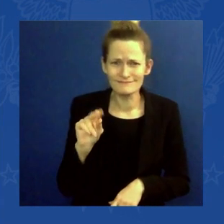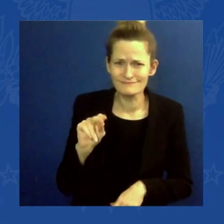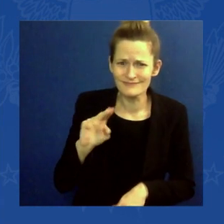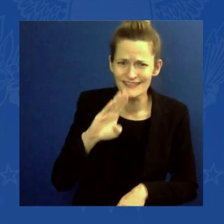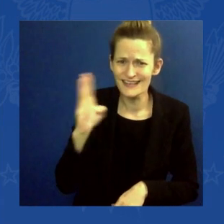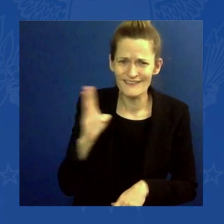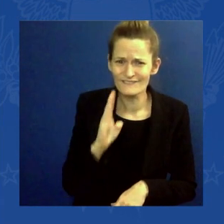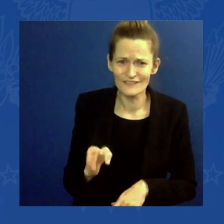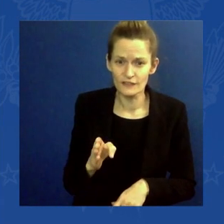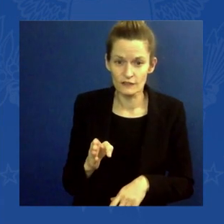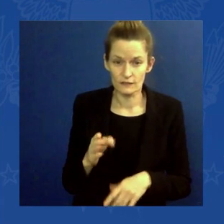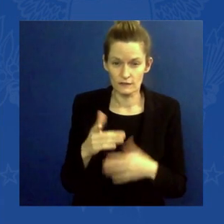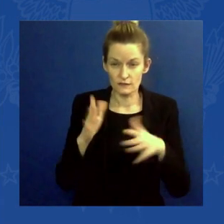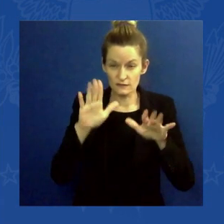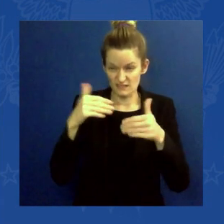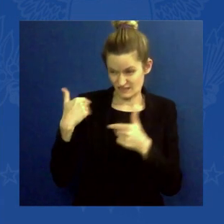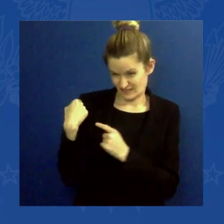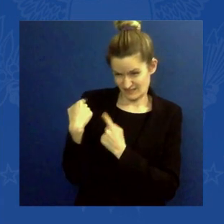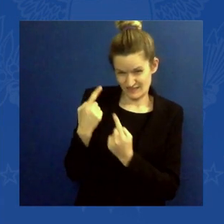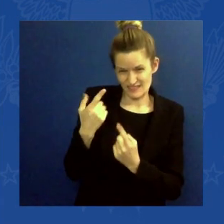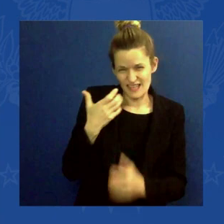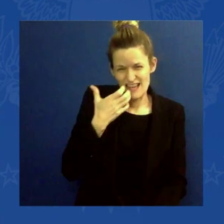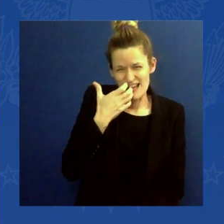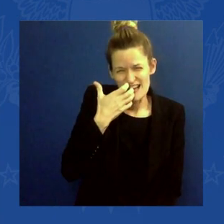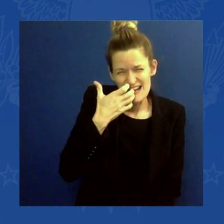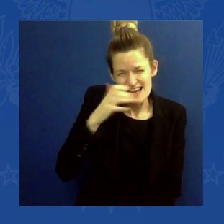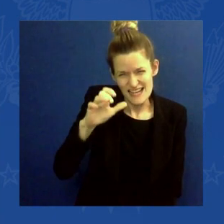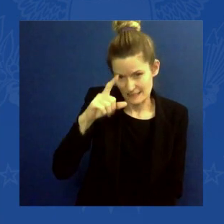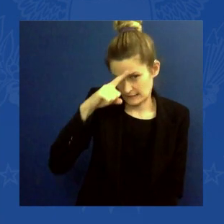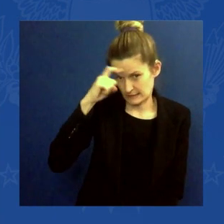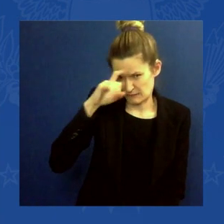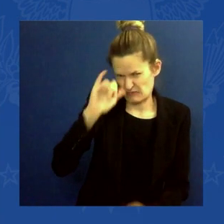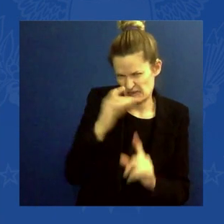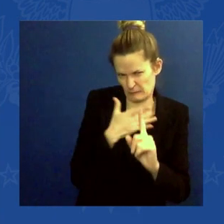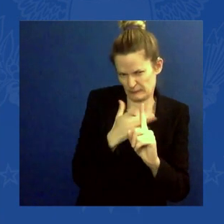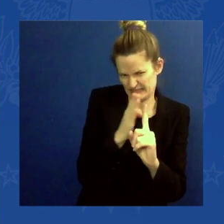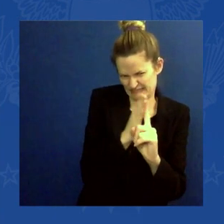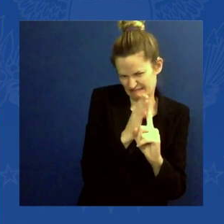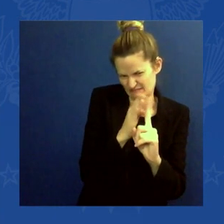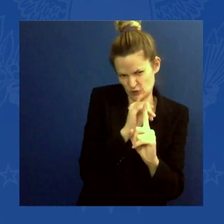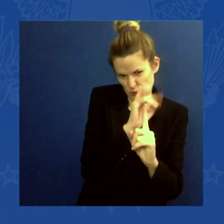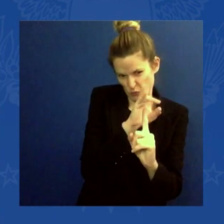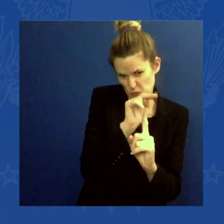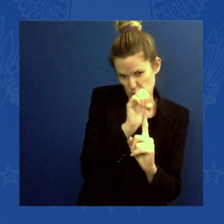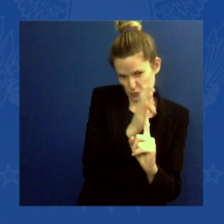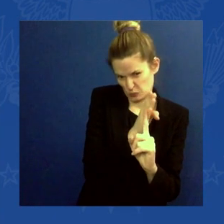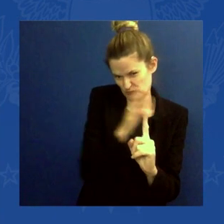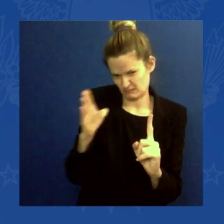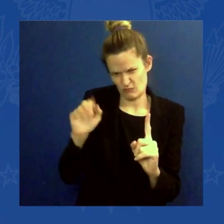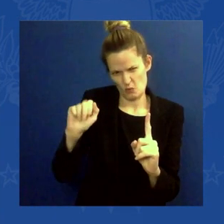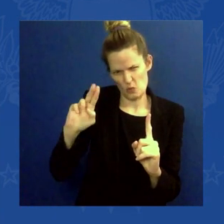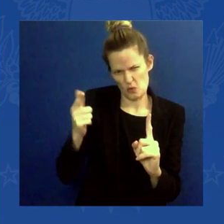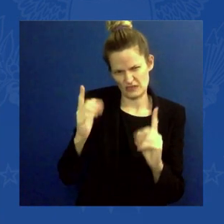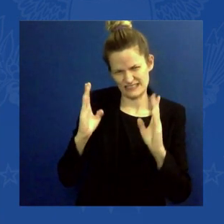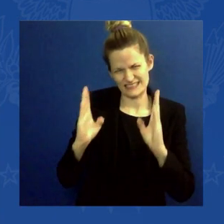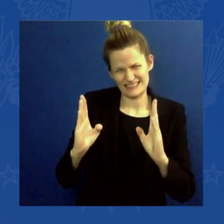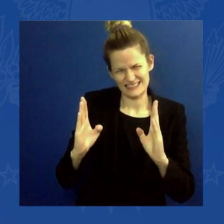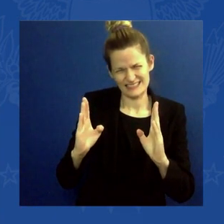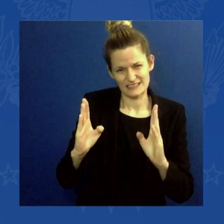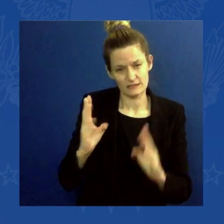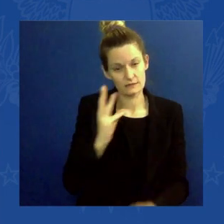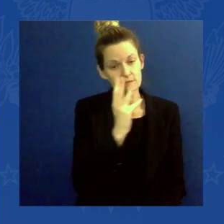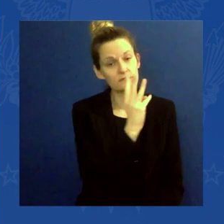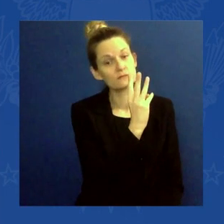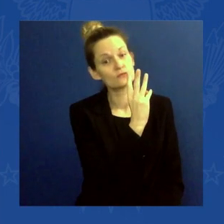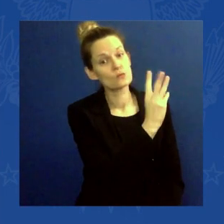between June and August, a West Coast drought that some have referred to as a mega-drought that arguably began in 2000.